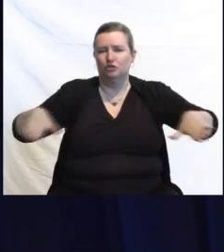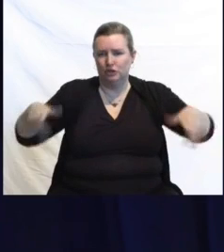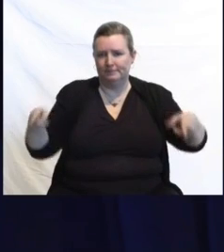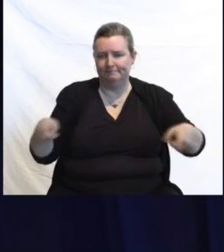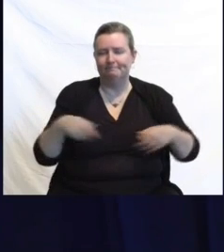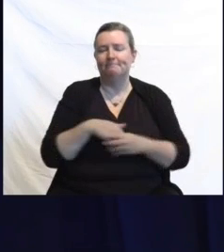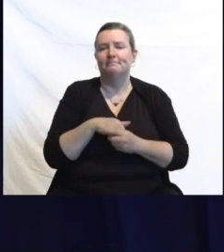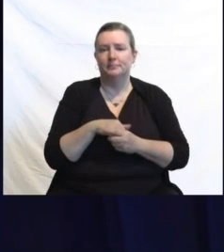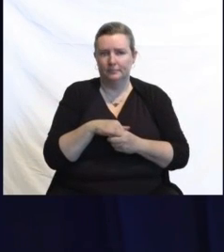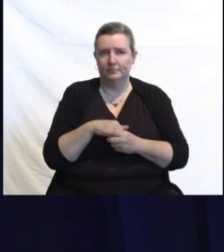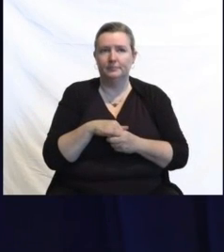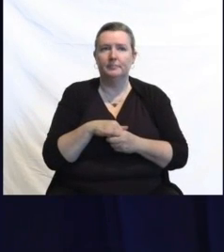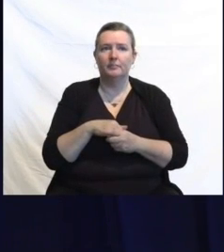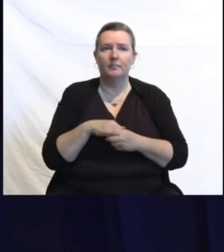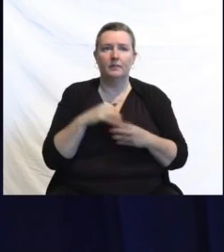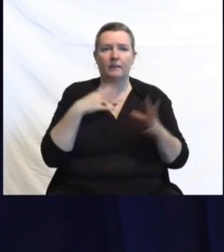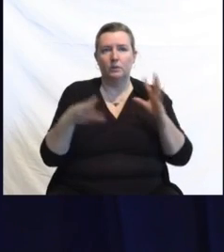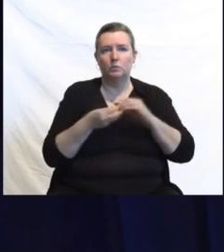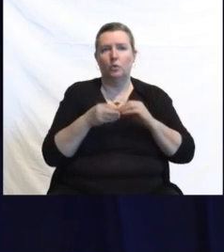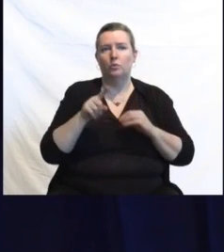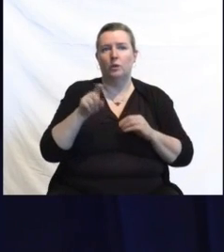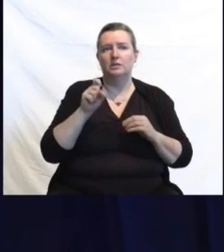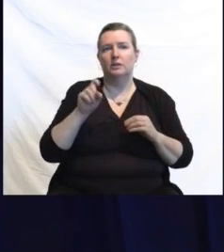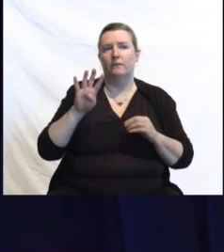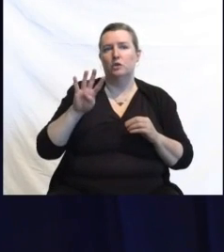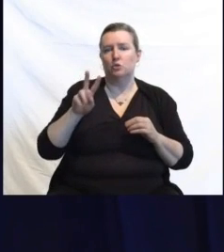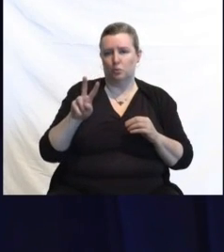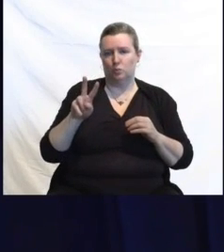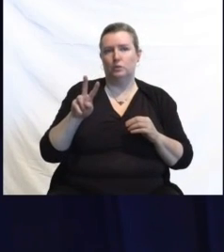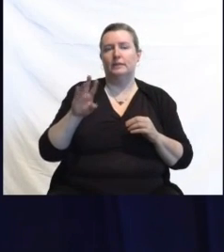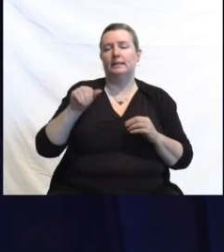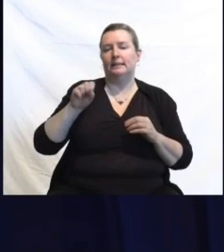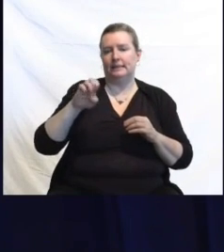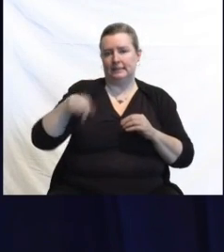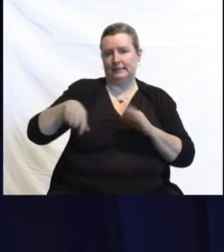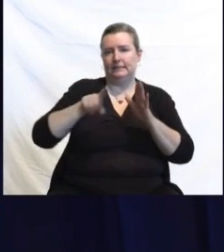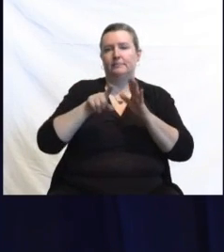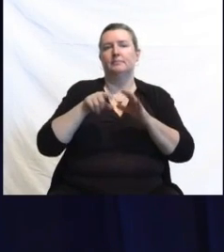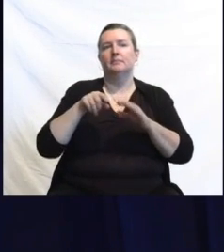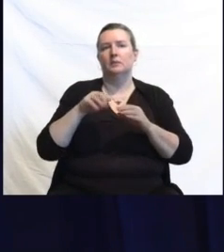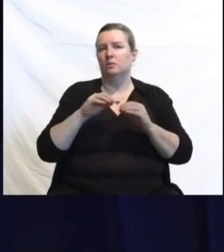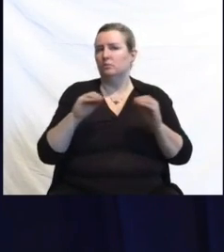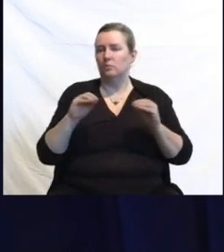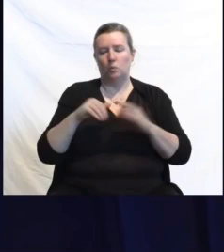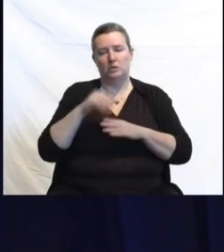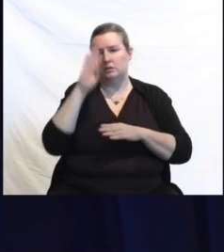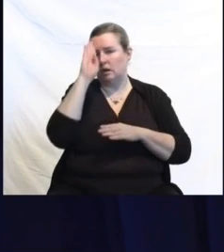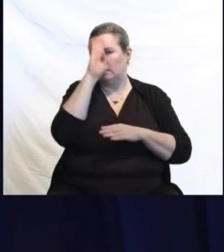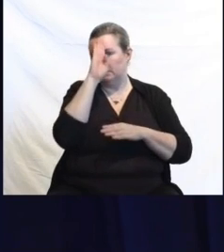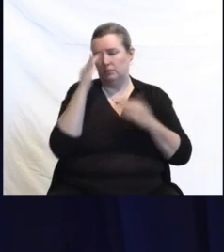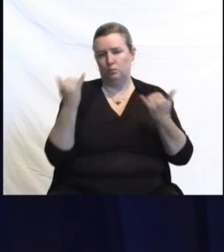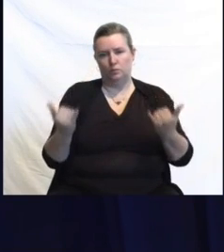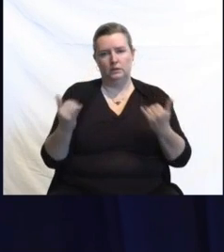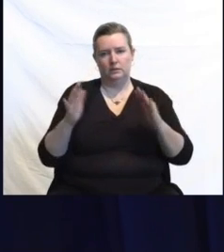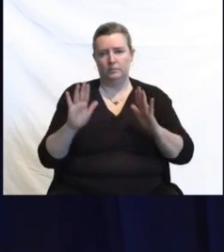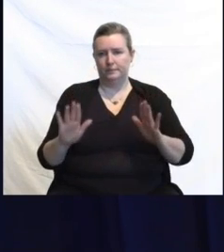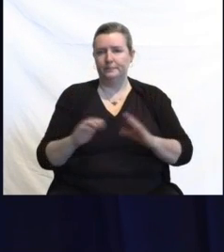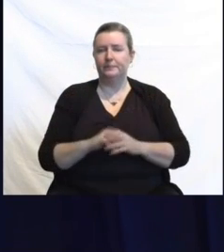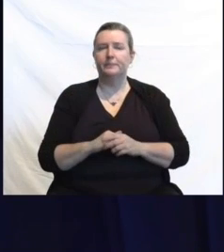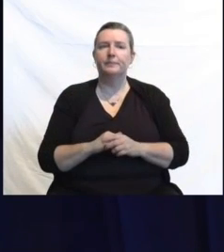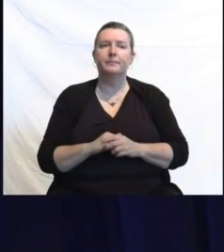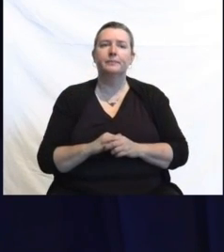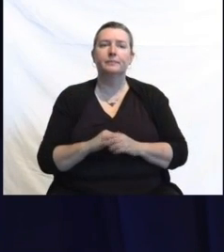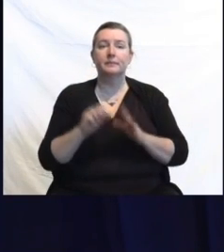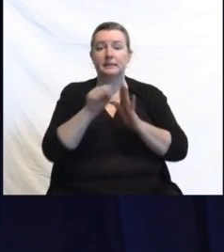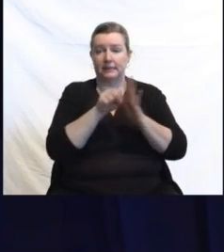cumulative cases in our state. None of the children are currently hospitalized. At the state veterans homes, no new